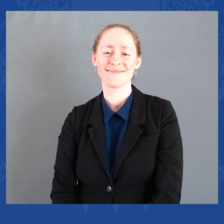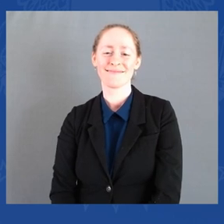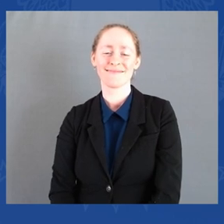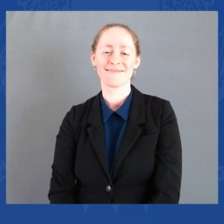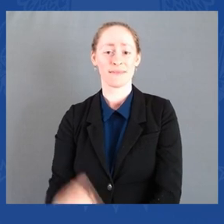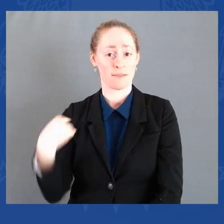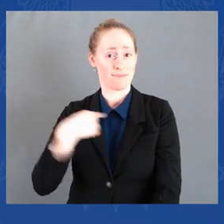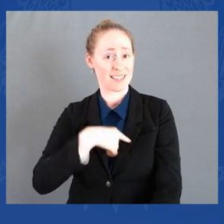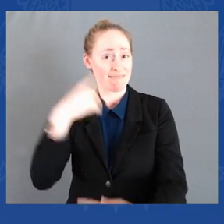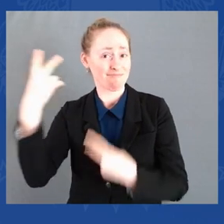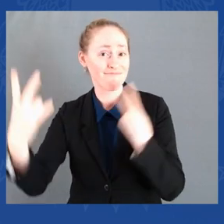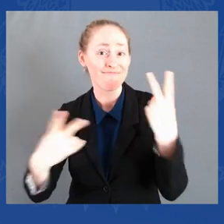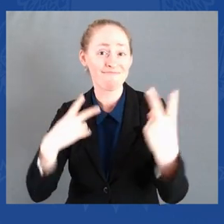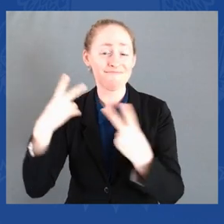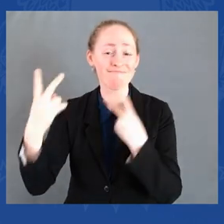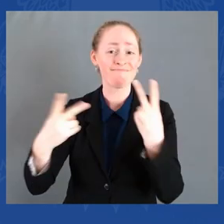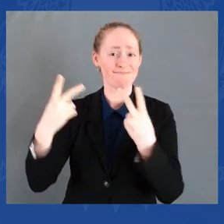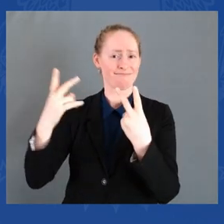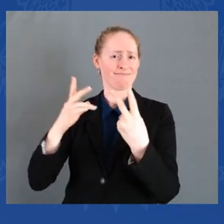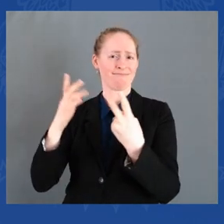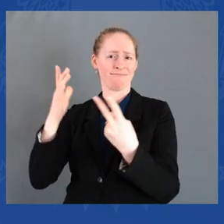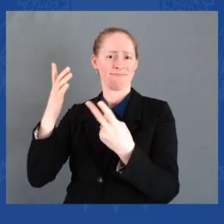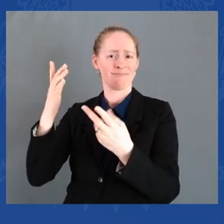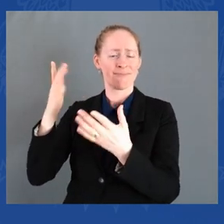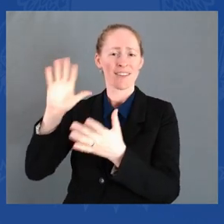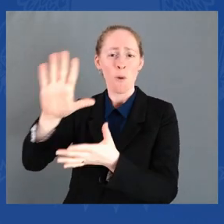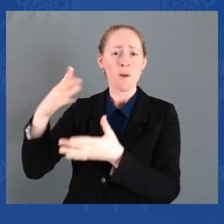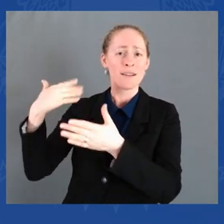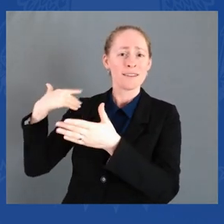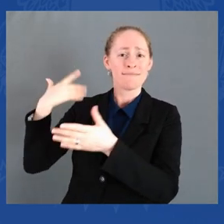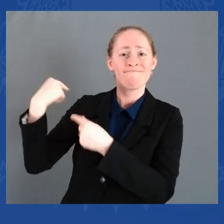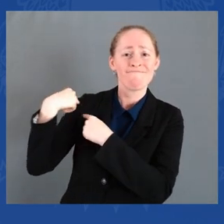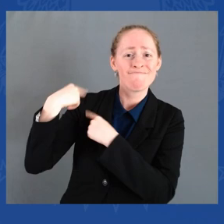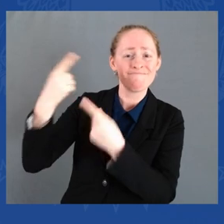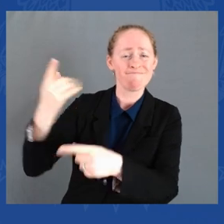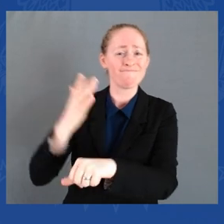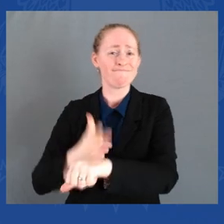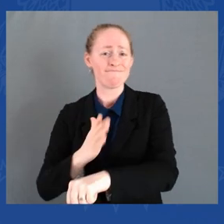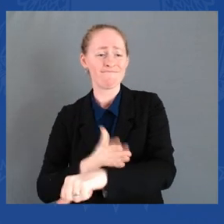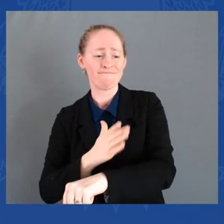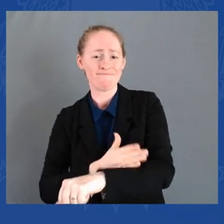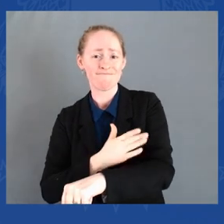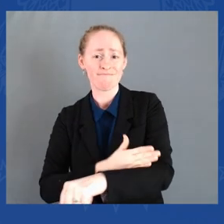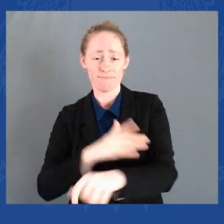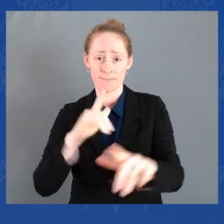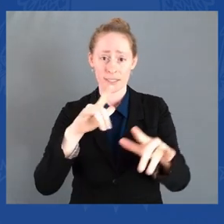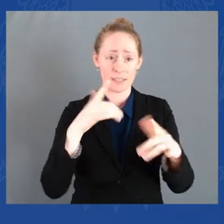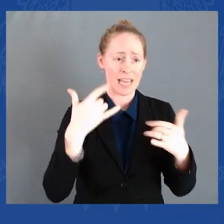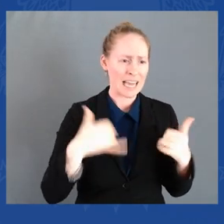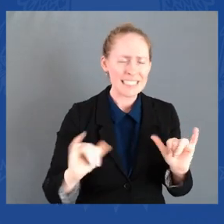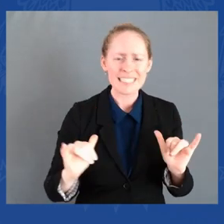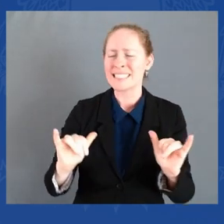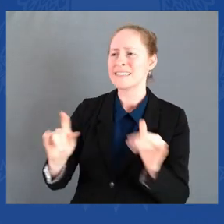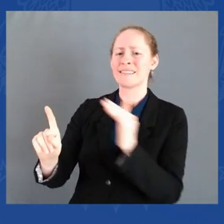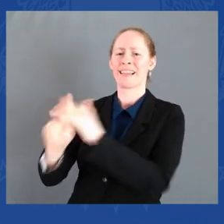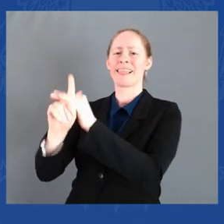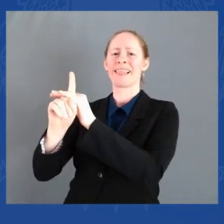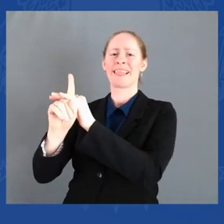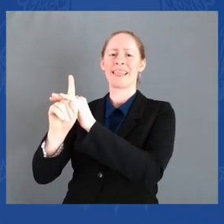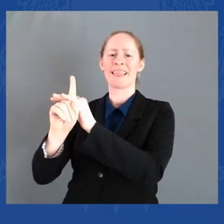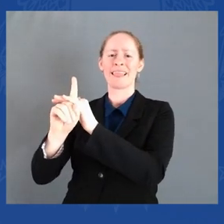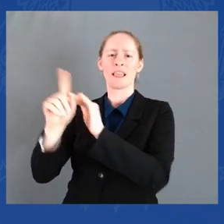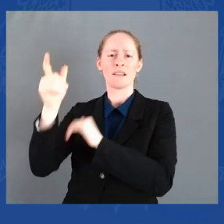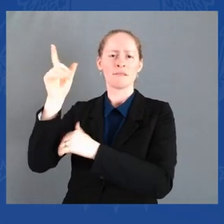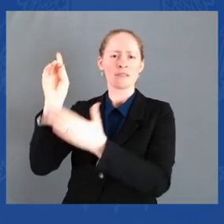And today, we know that maybe you are one of them who don't feel safe walking American streets. A shooting